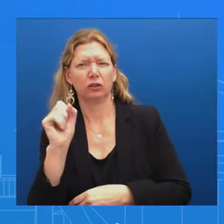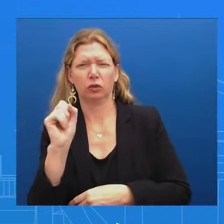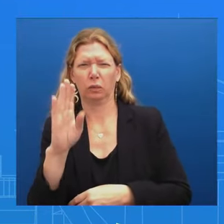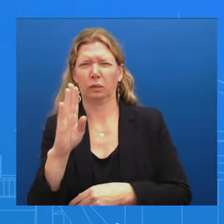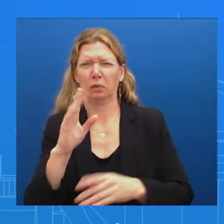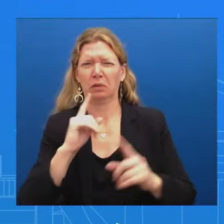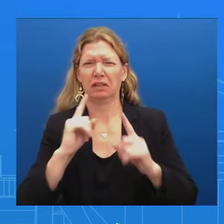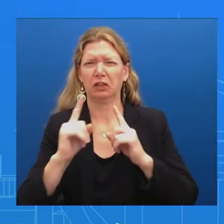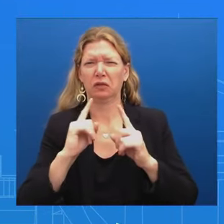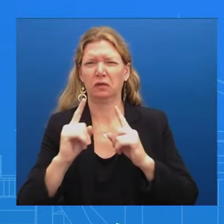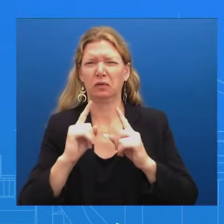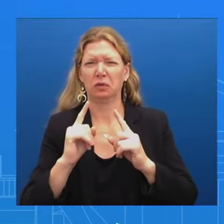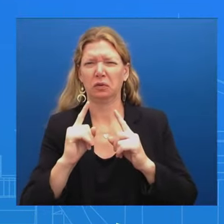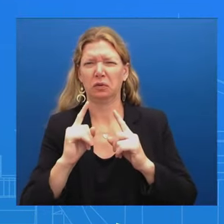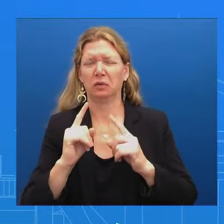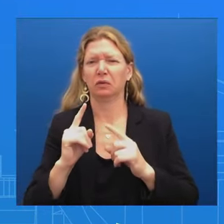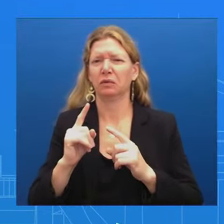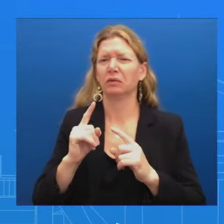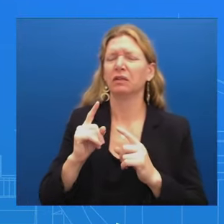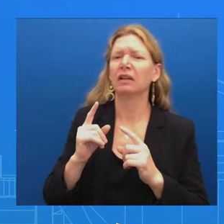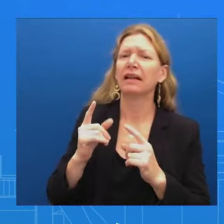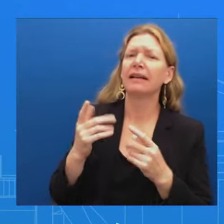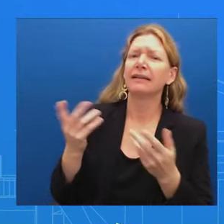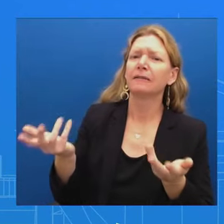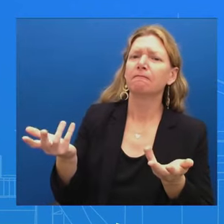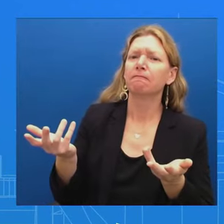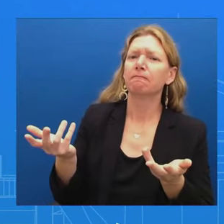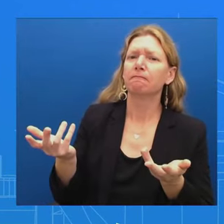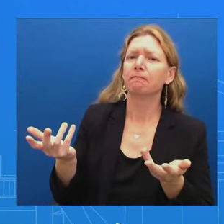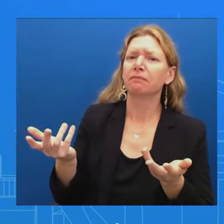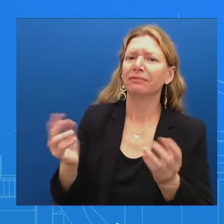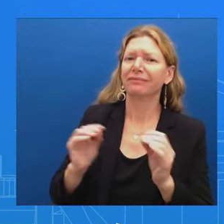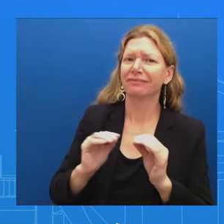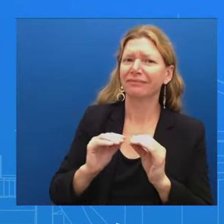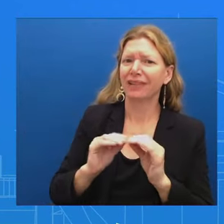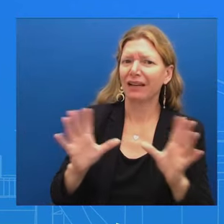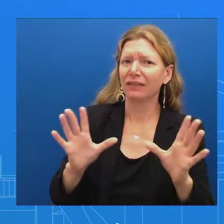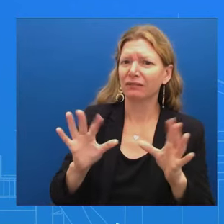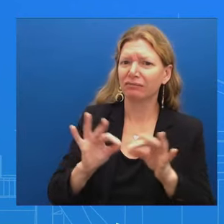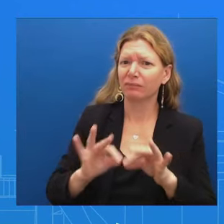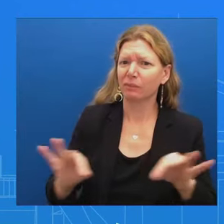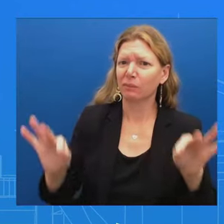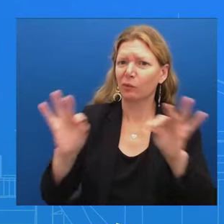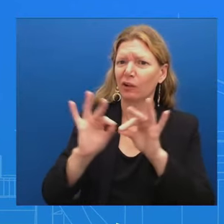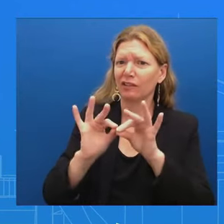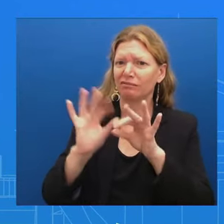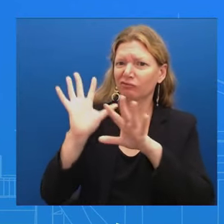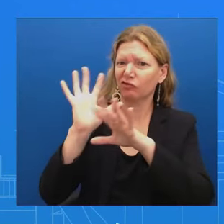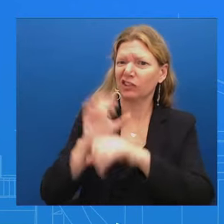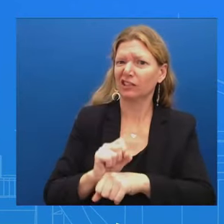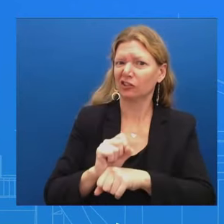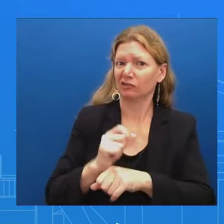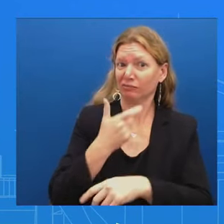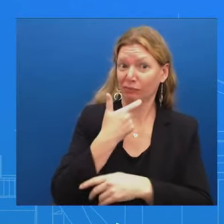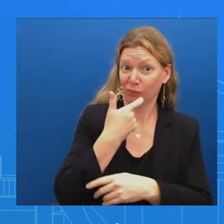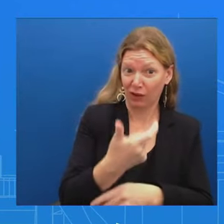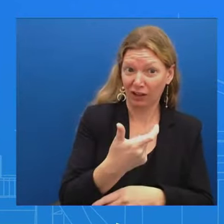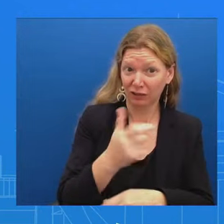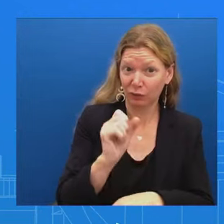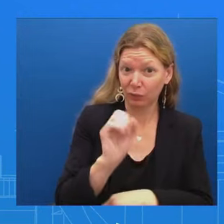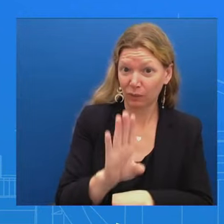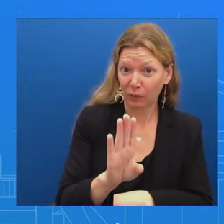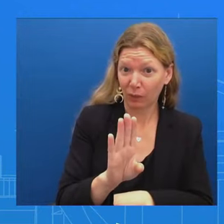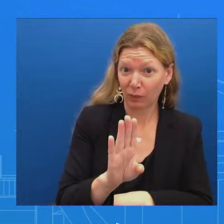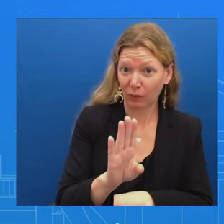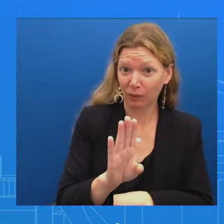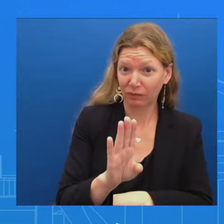it is an important, obviously, tradition to watch the Super Bowl And we think there are different ways to communicate with the American people